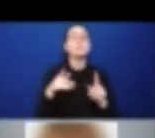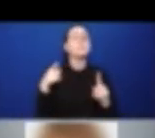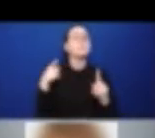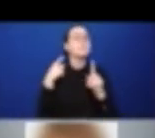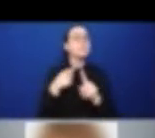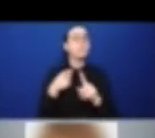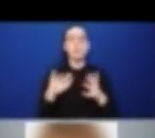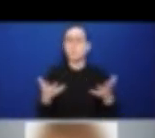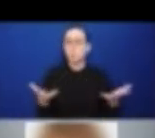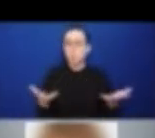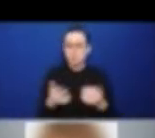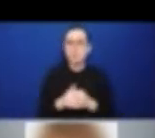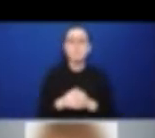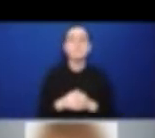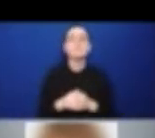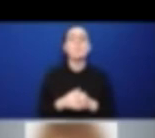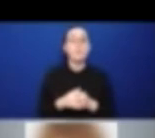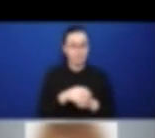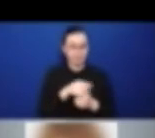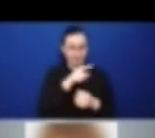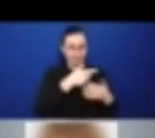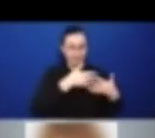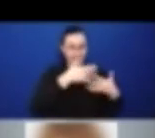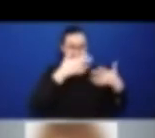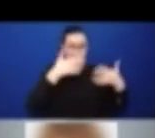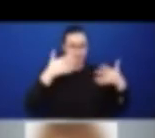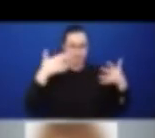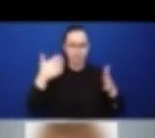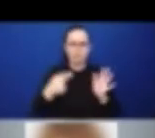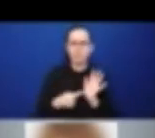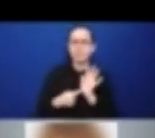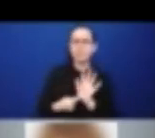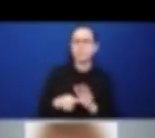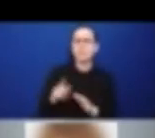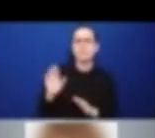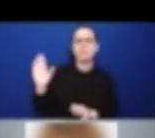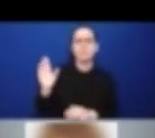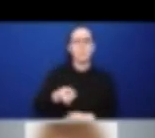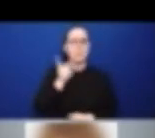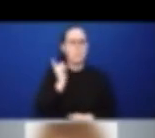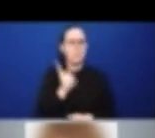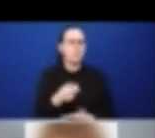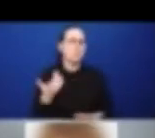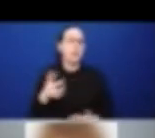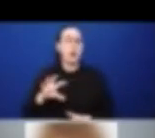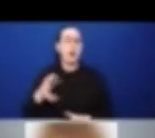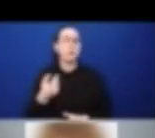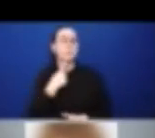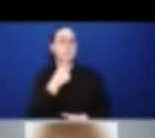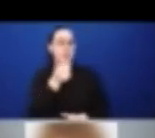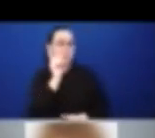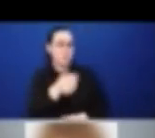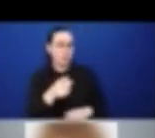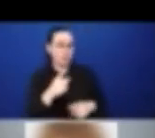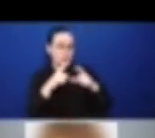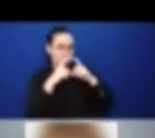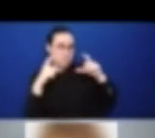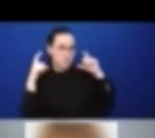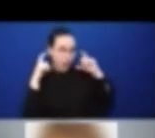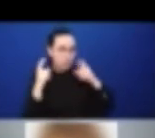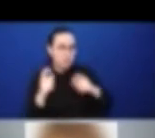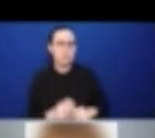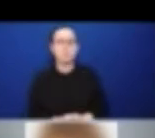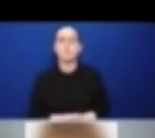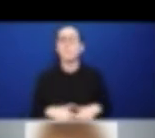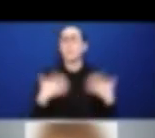masks, restrictions in public places, and later on, issues like